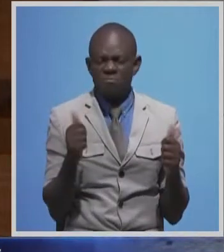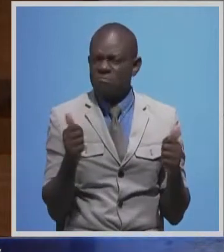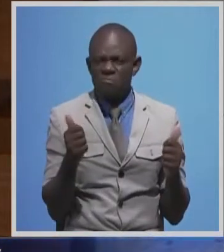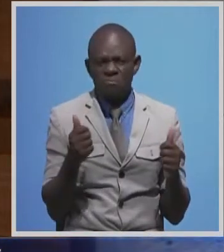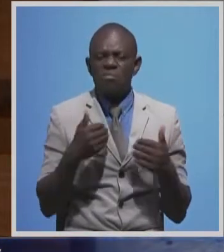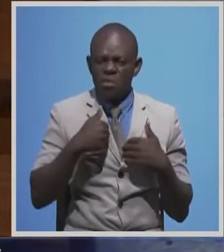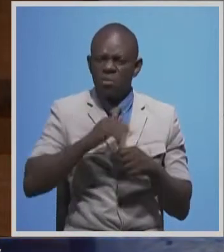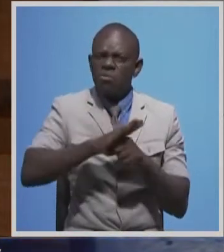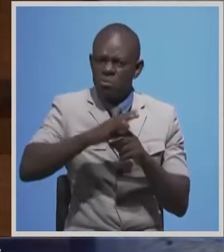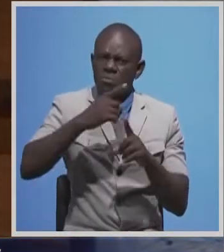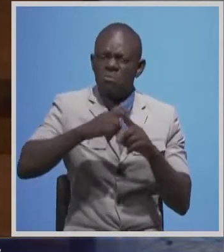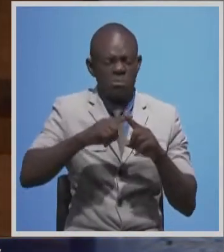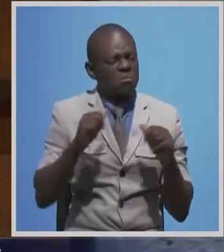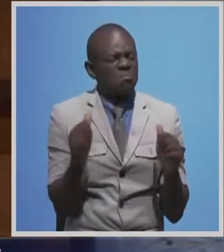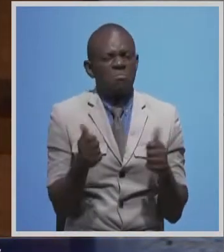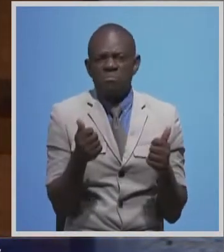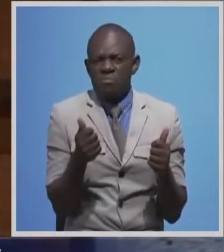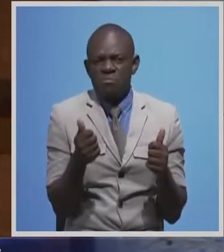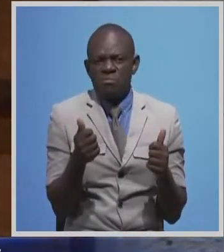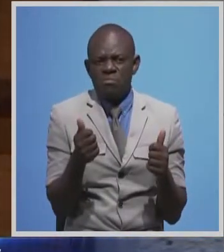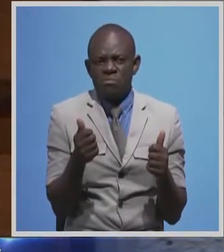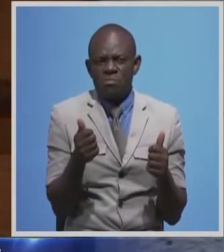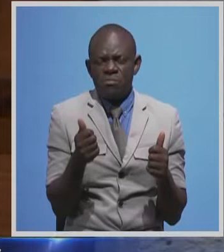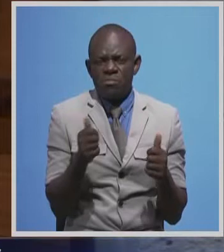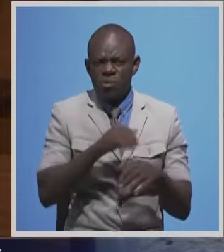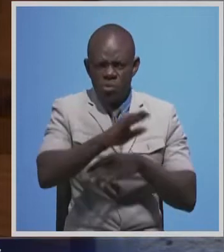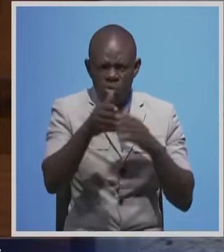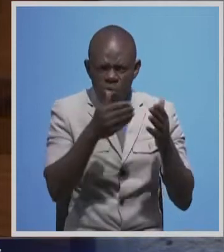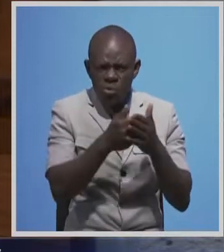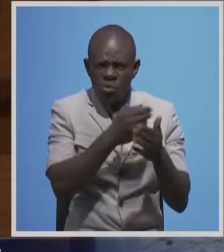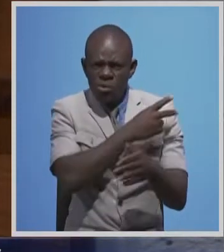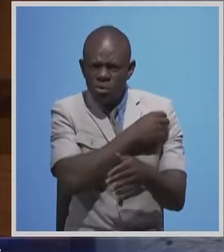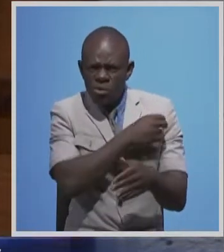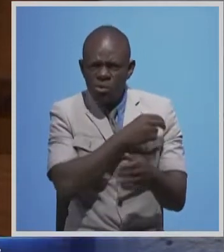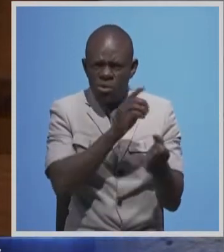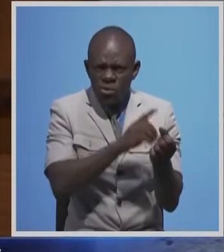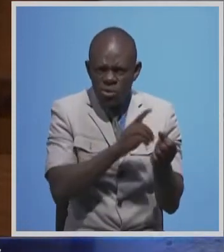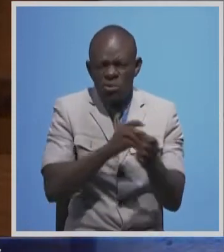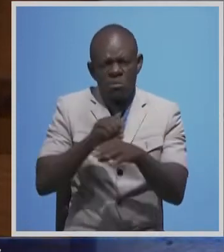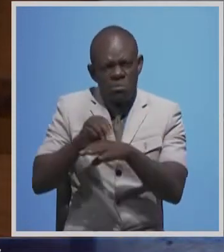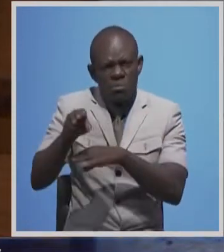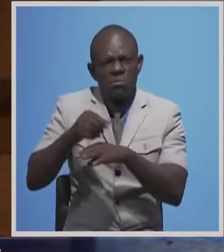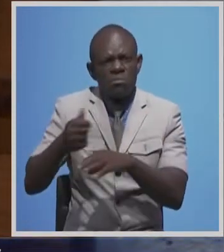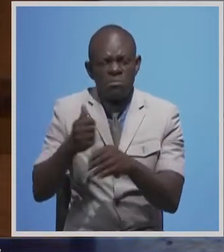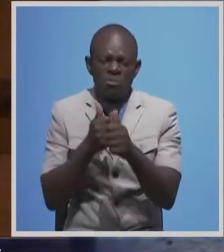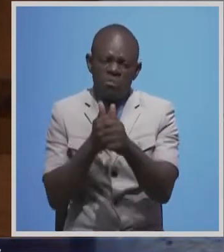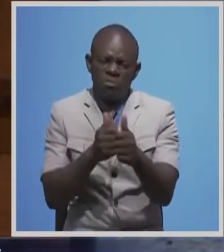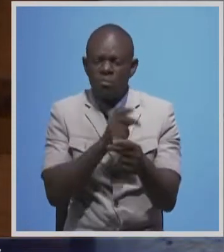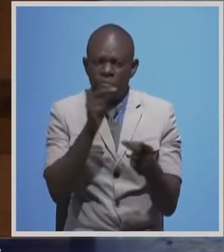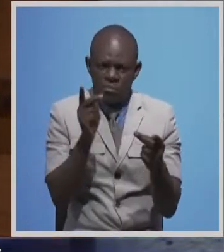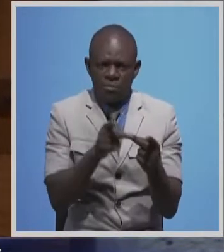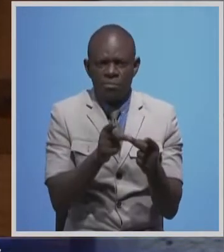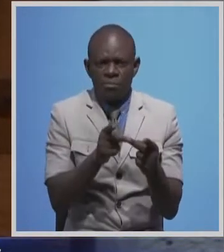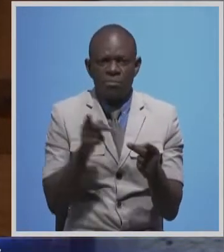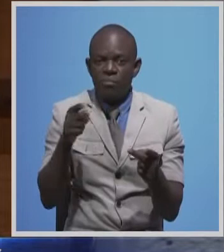as he has continued to follow all guidelines and instructions from the health care team, whom he described as professional. He said the COVID-19-causing